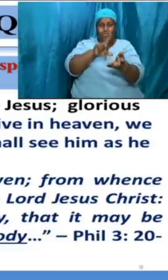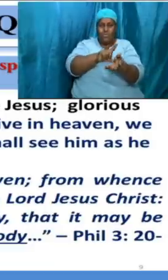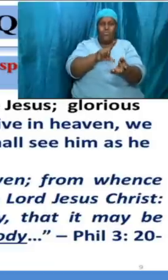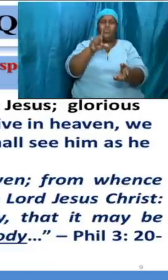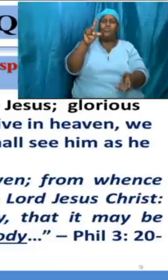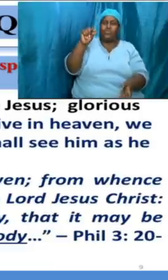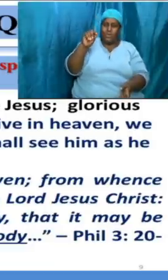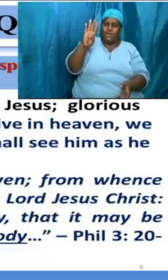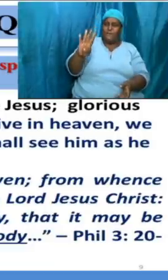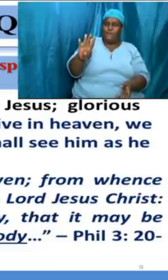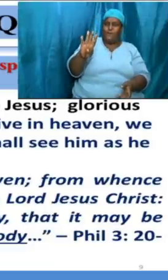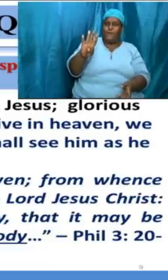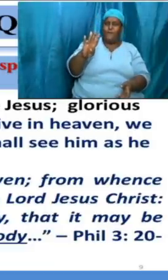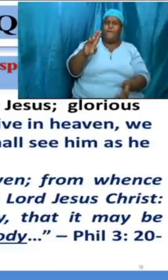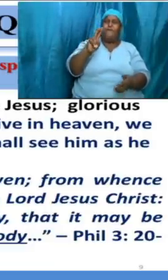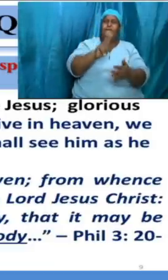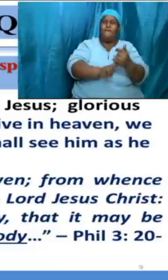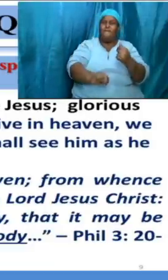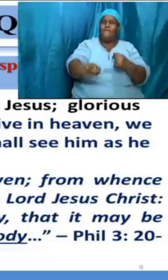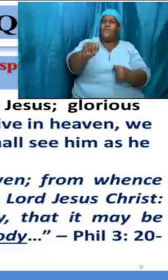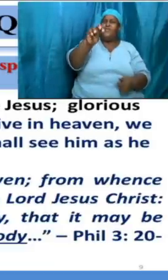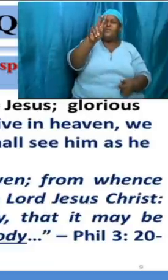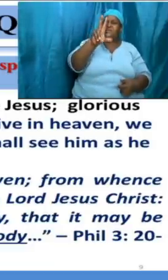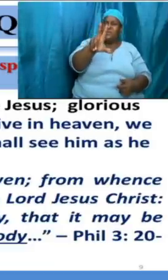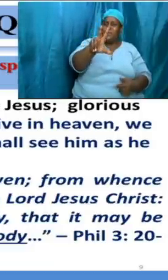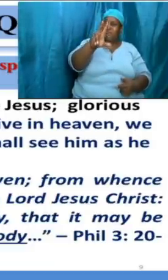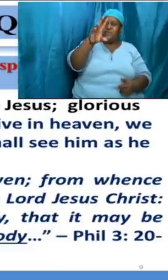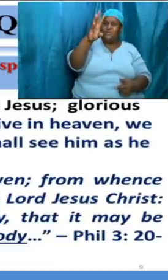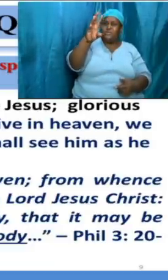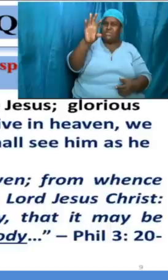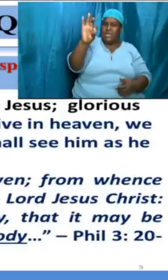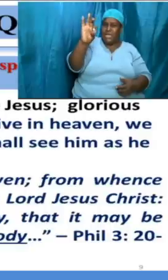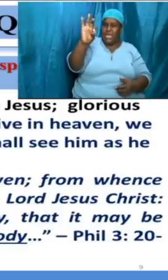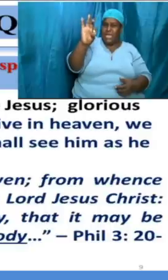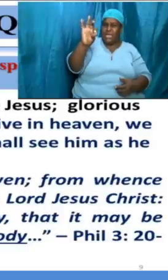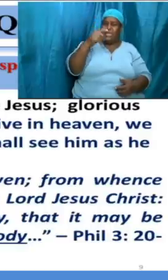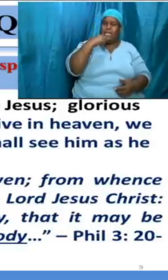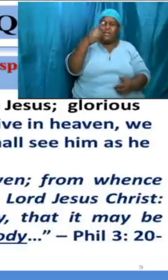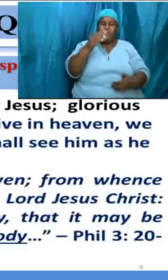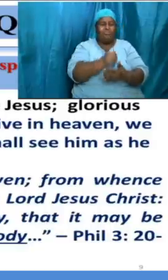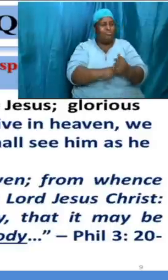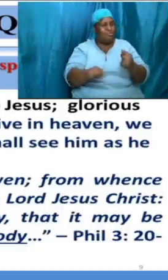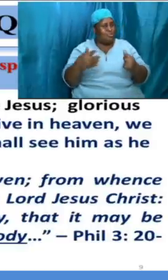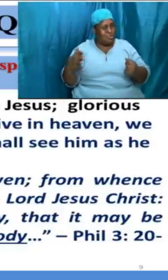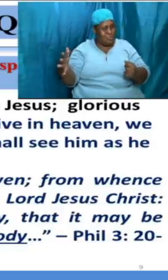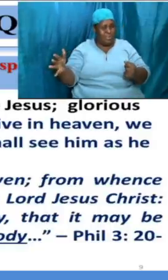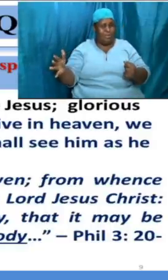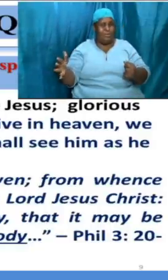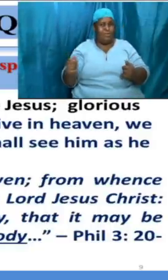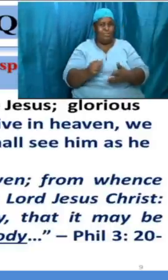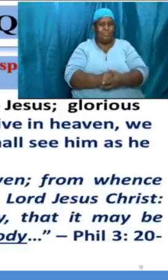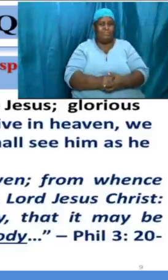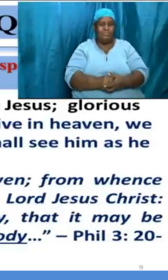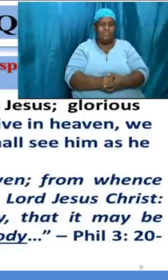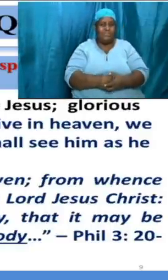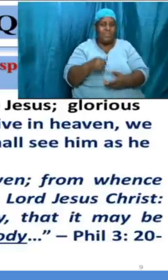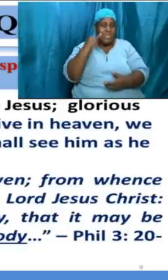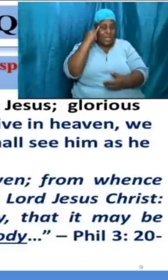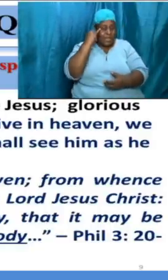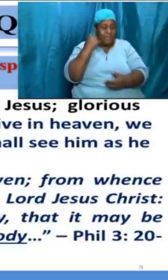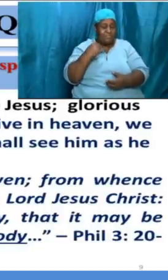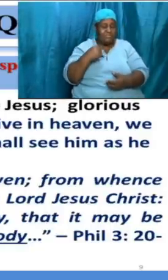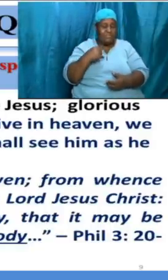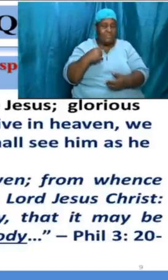24 and verse 39 tells us something uh if if we start from